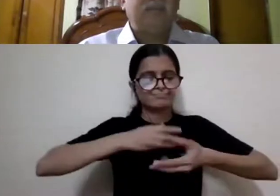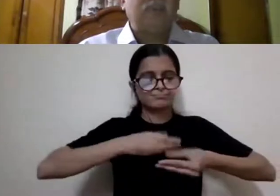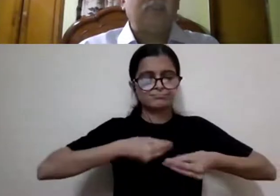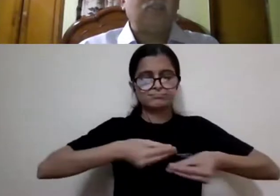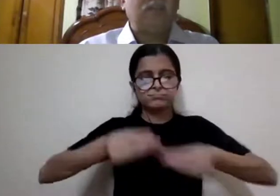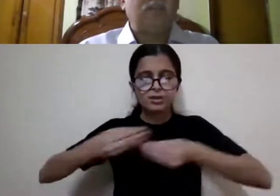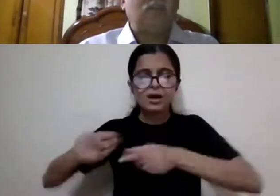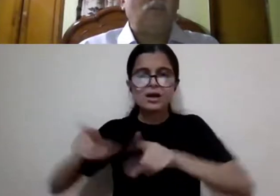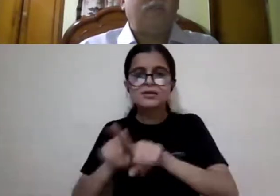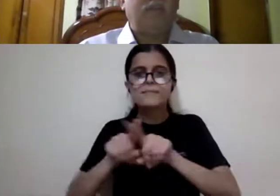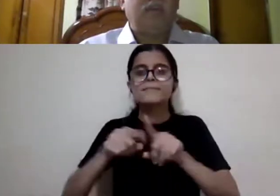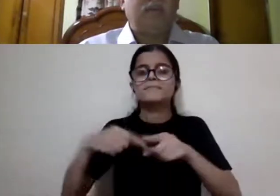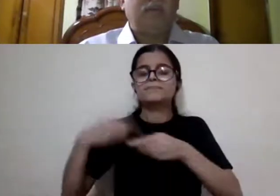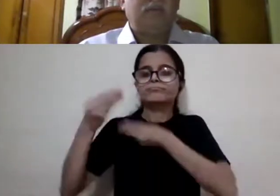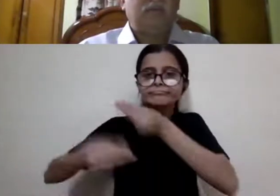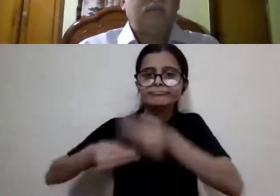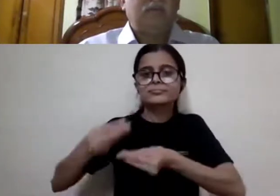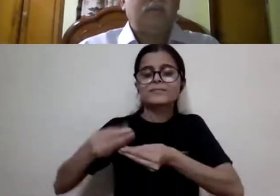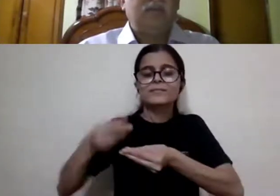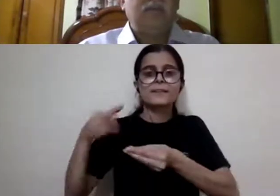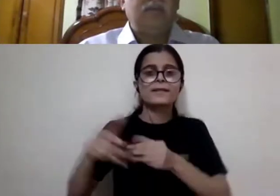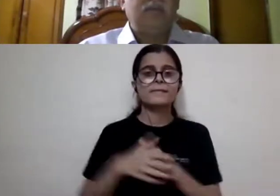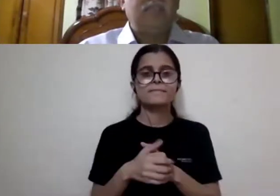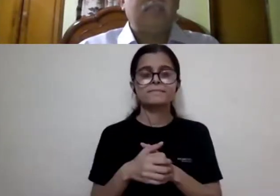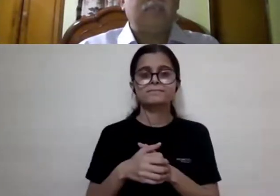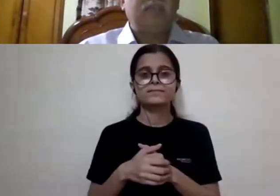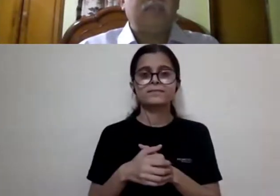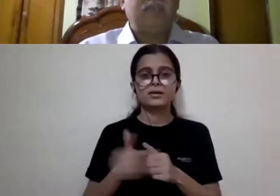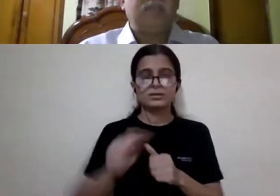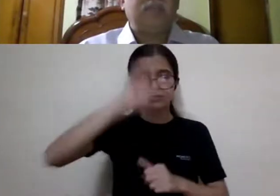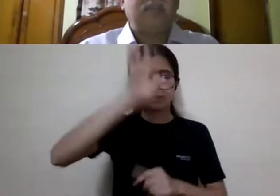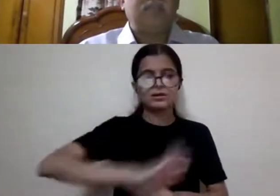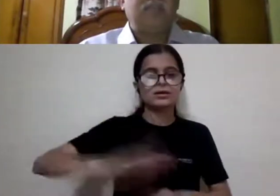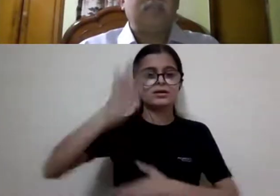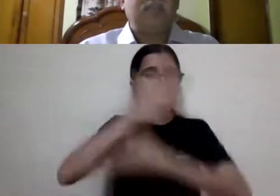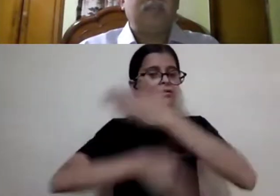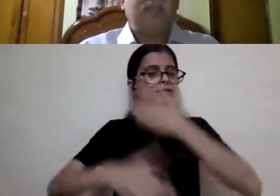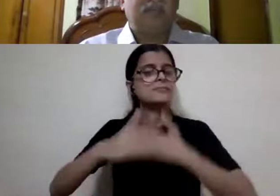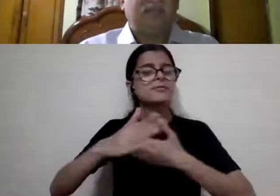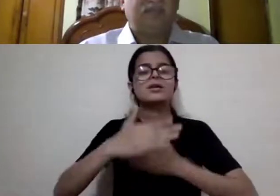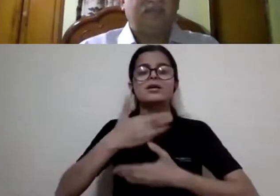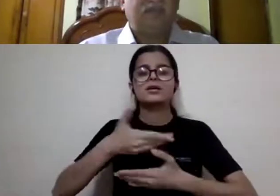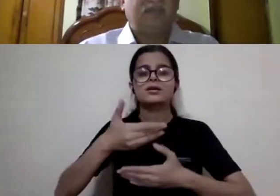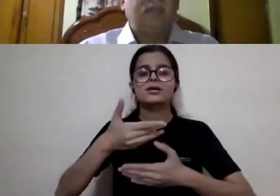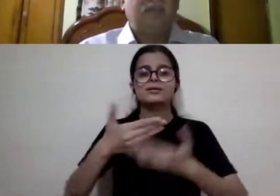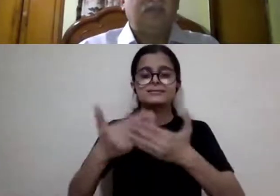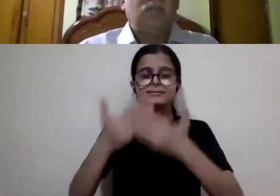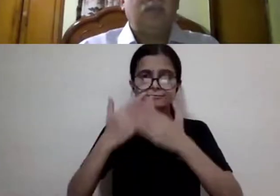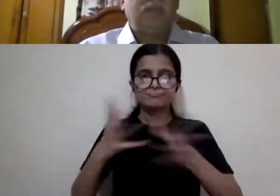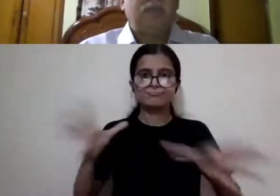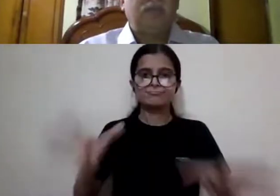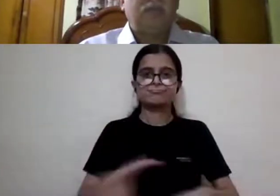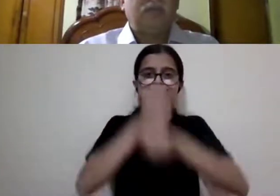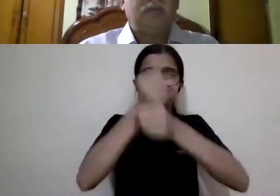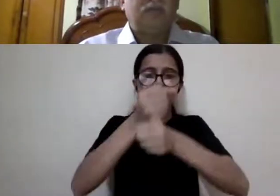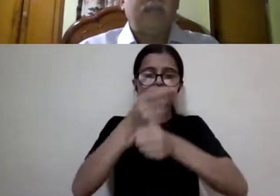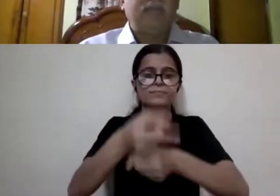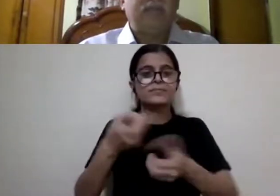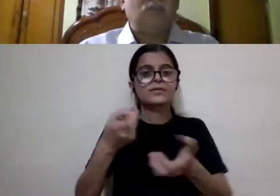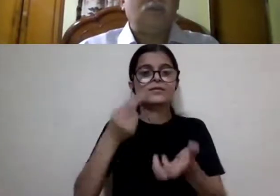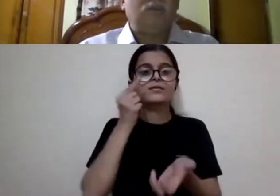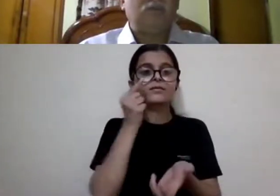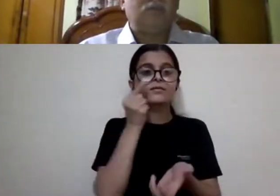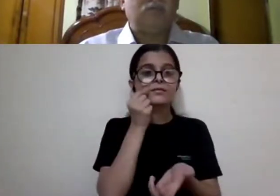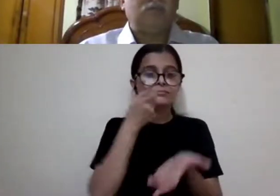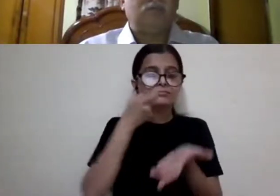the treasurer of the Indian disability studies collective. Ritwik, the